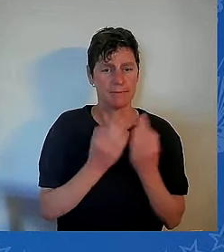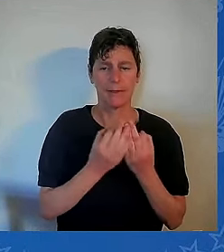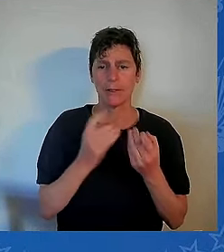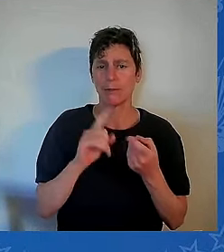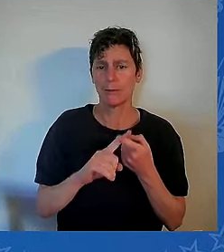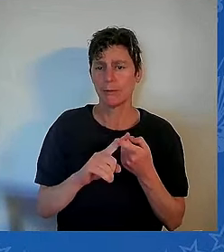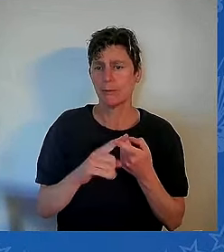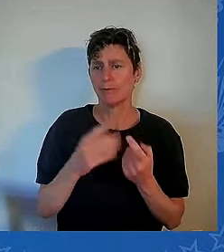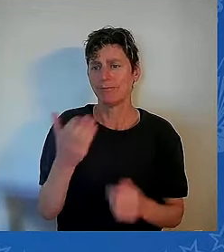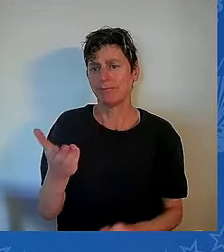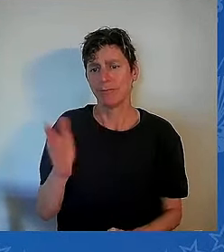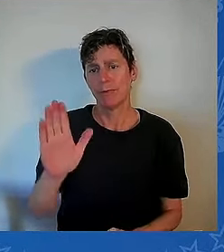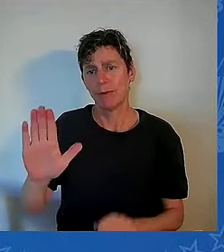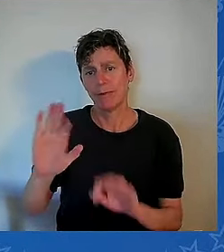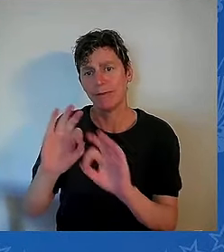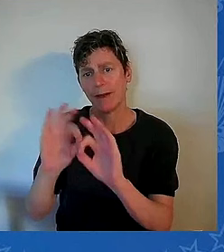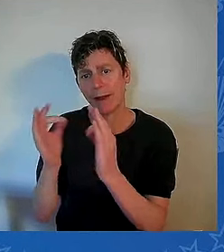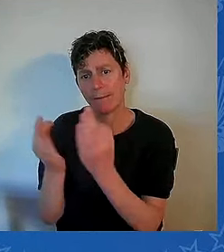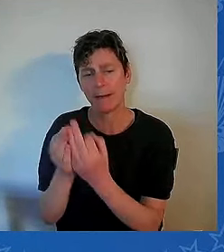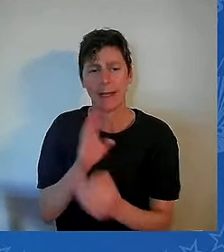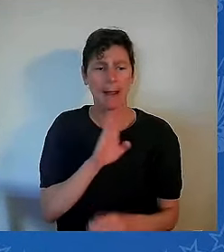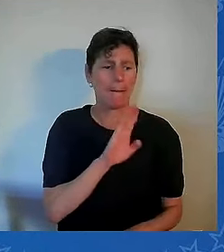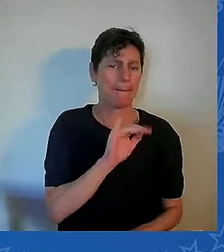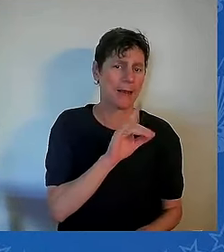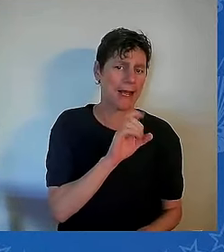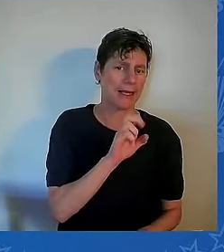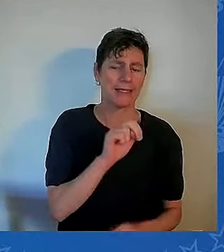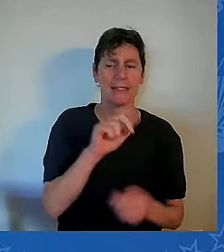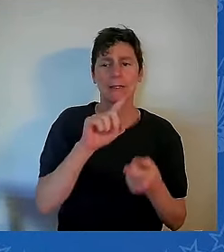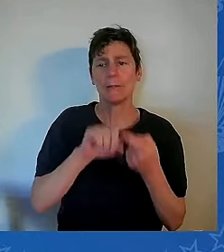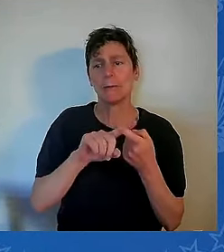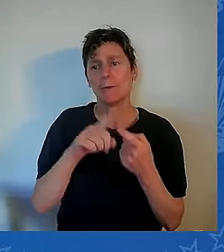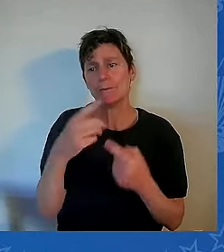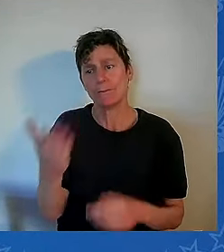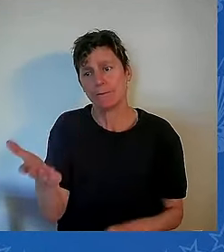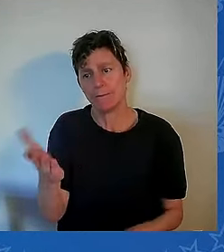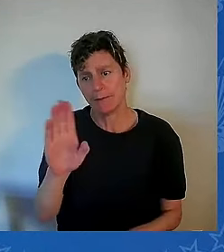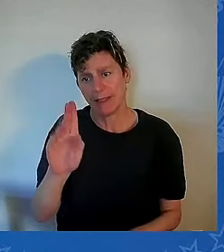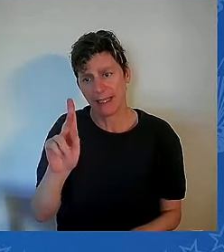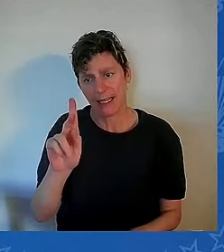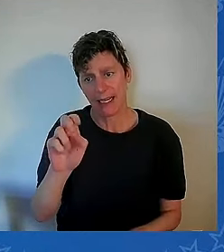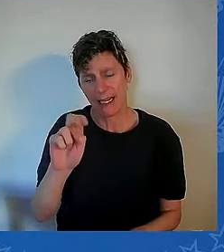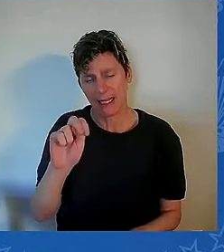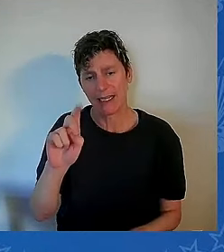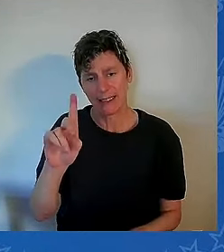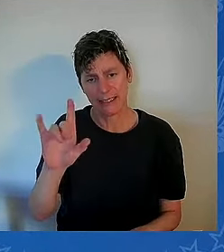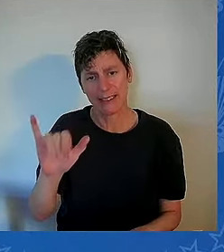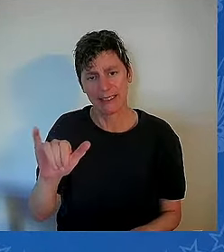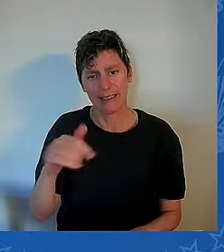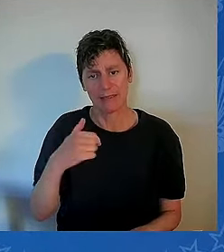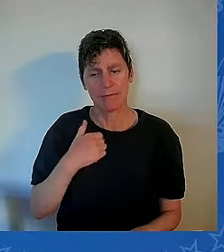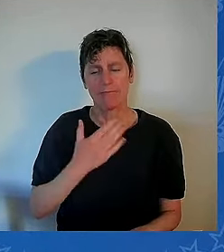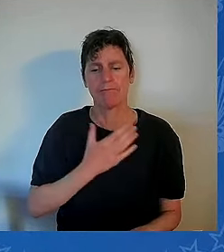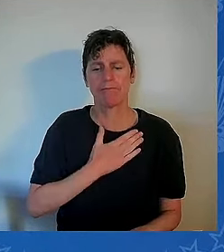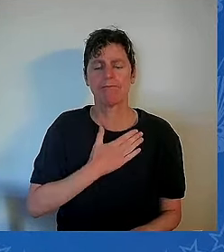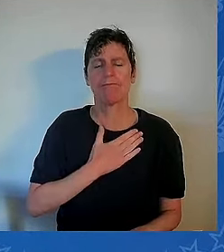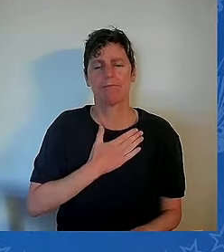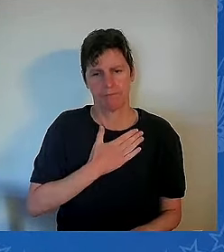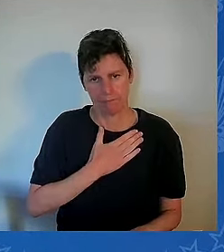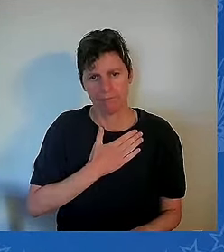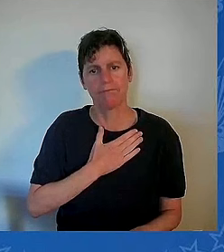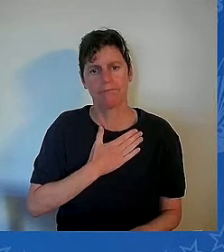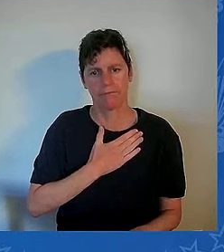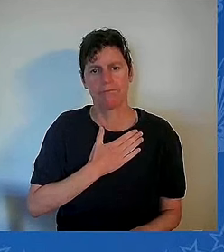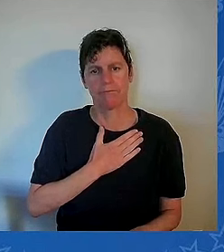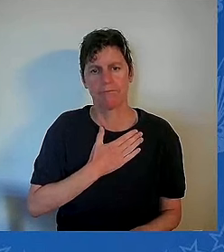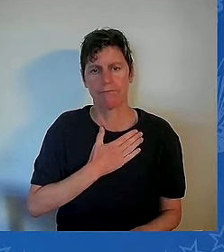based on the 91st Psalm, goes like this. May he raise you up on eagles'